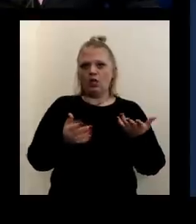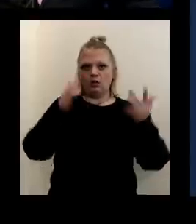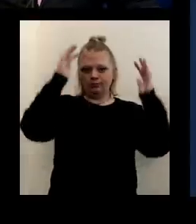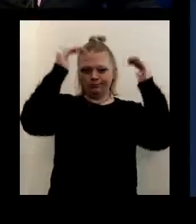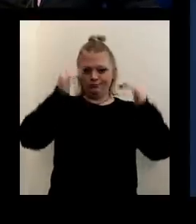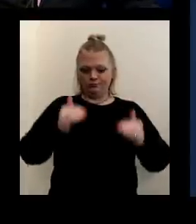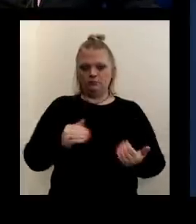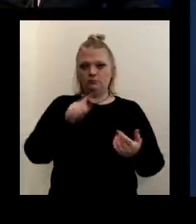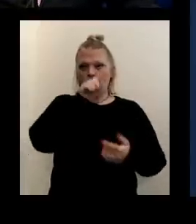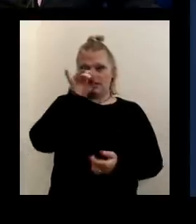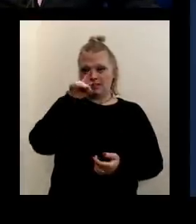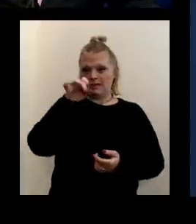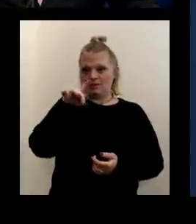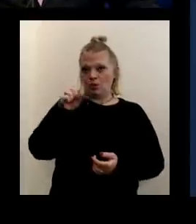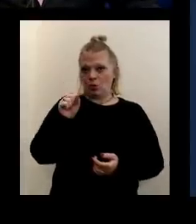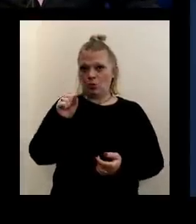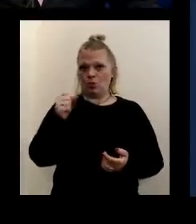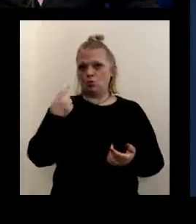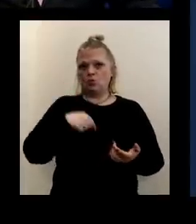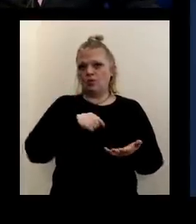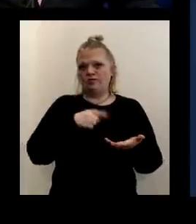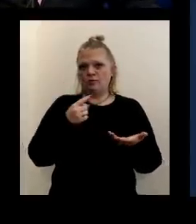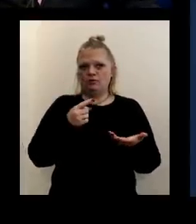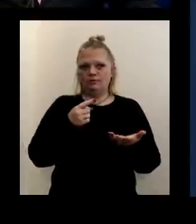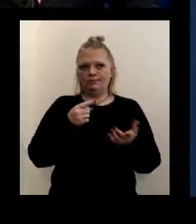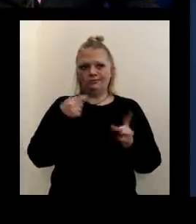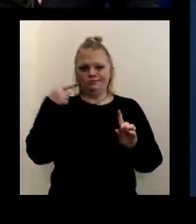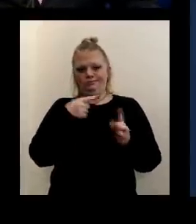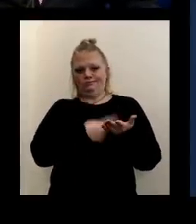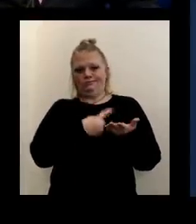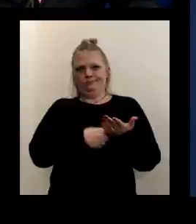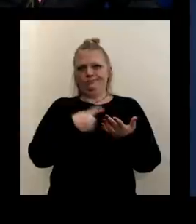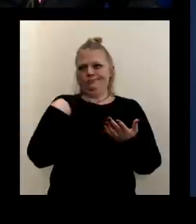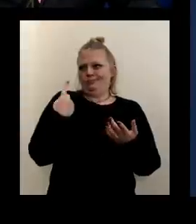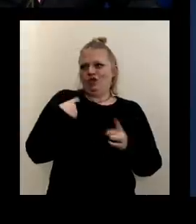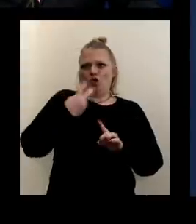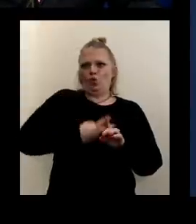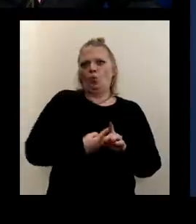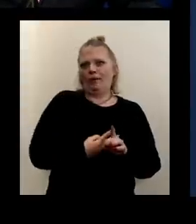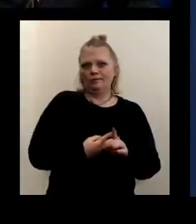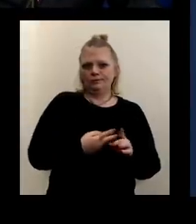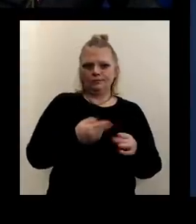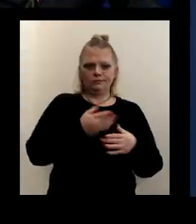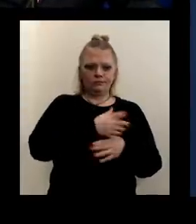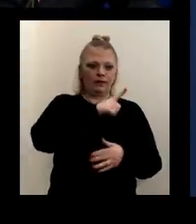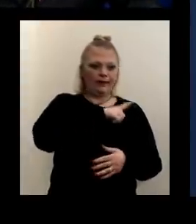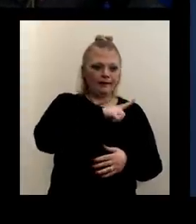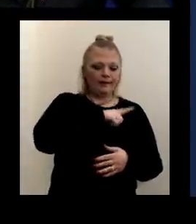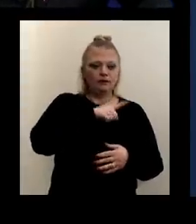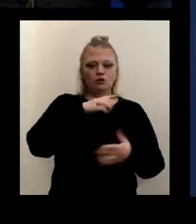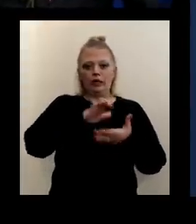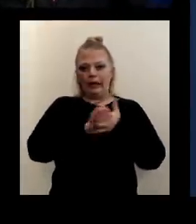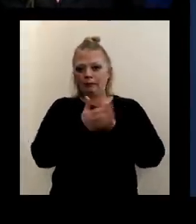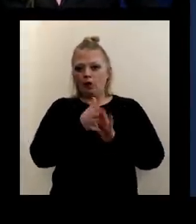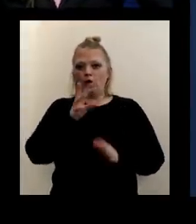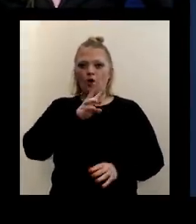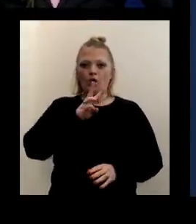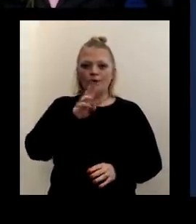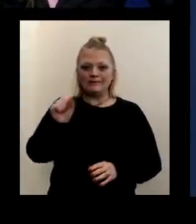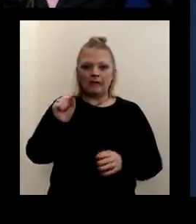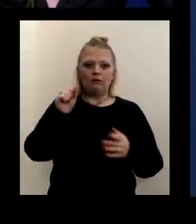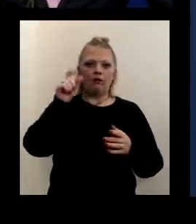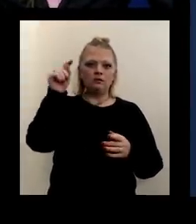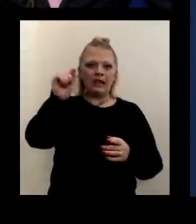zip codes we've basically been talking about for two months now between Lancaster, Hamburg, West Seneca, and Tonawanda